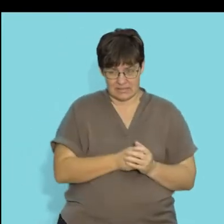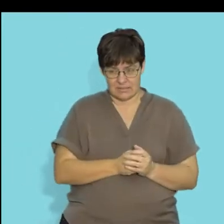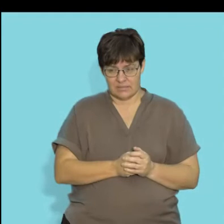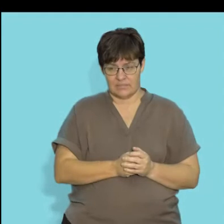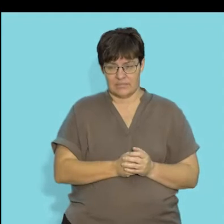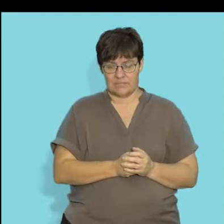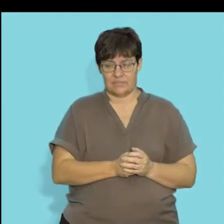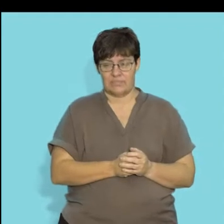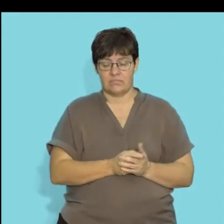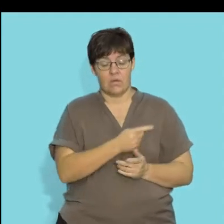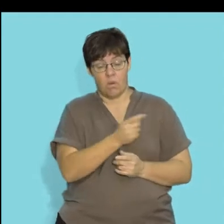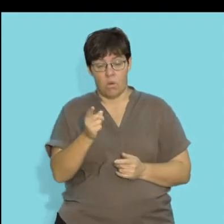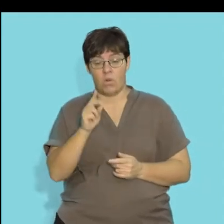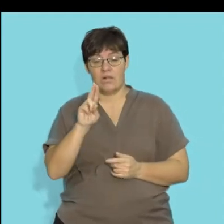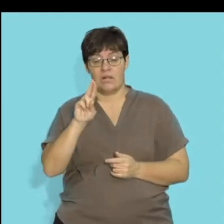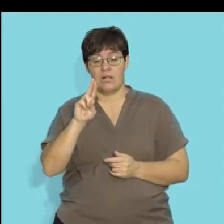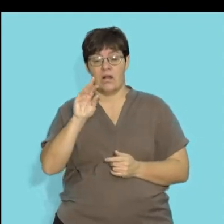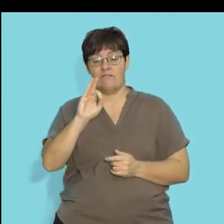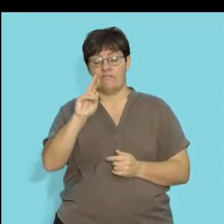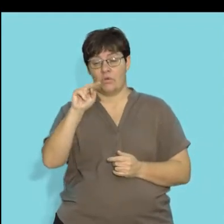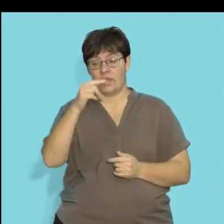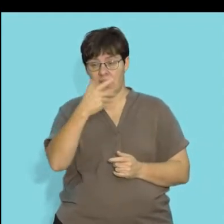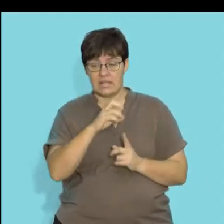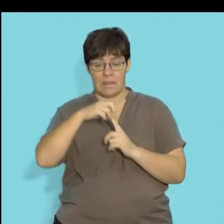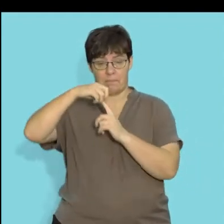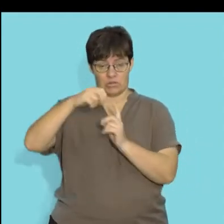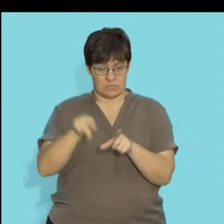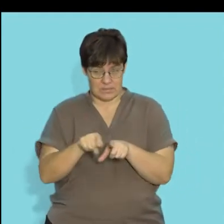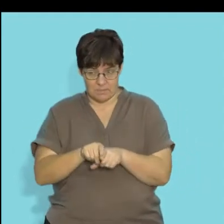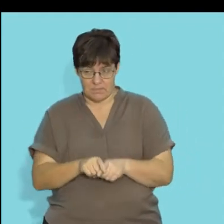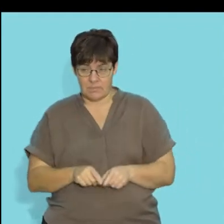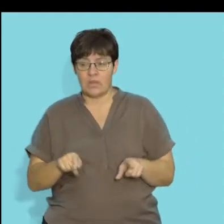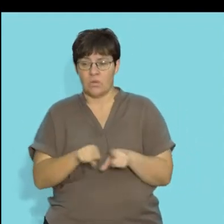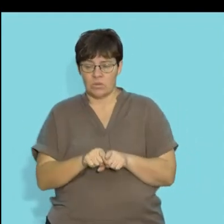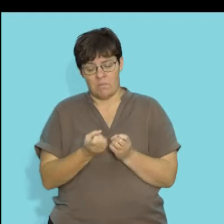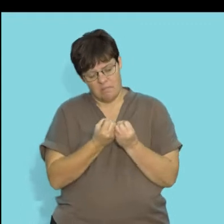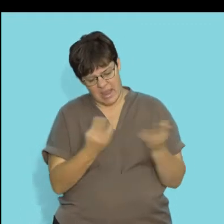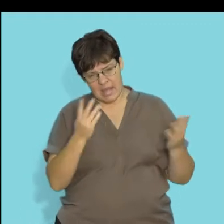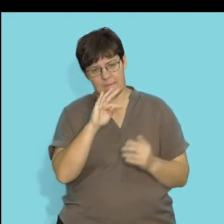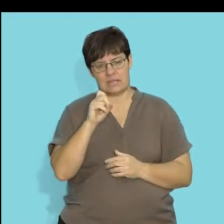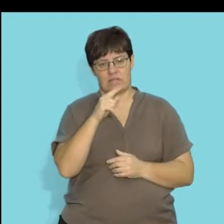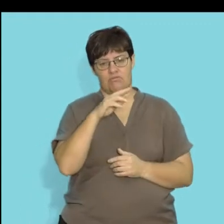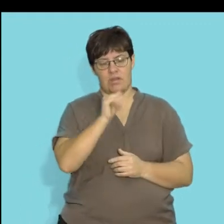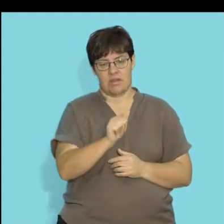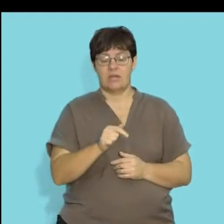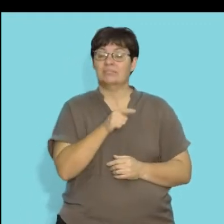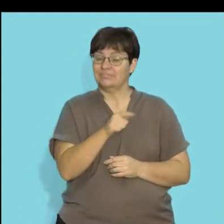and insects. All fungi, including mushrooms, as well as many bacteria, are called